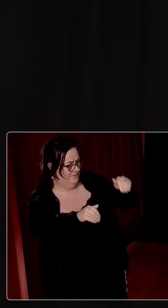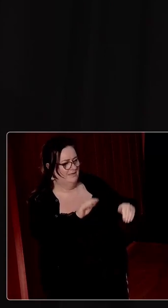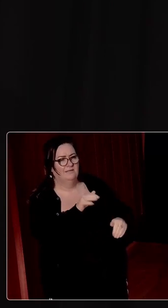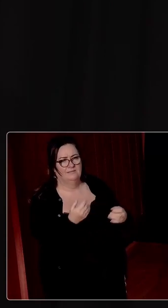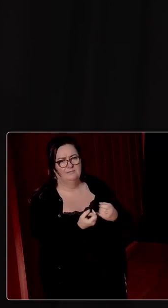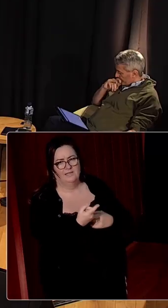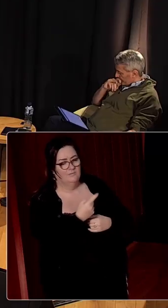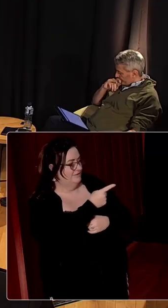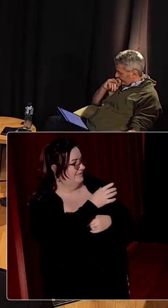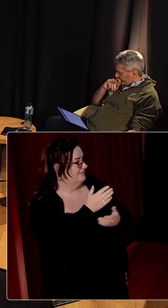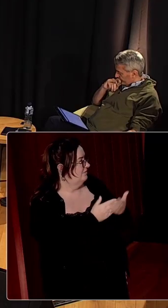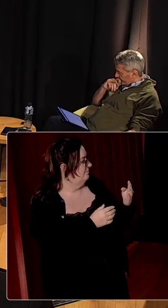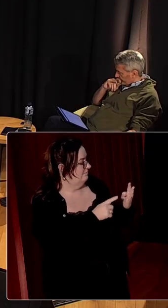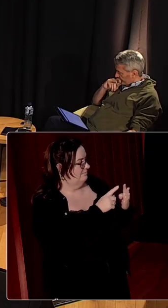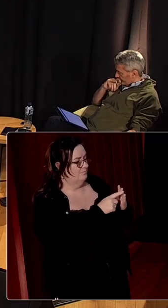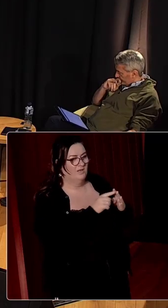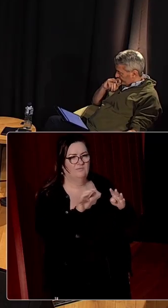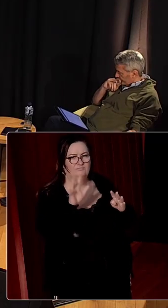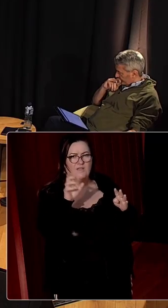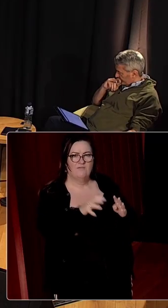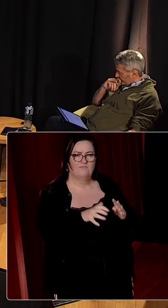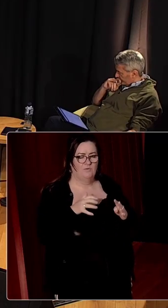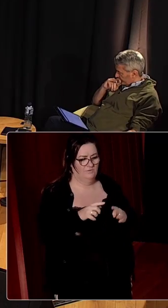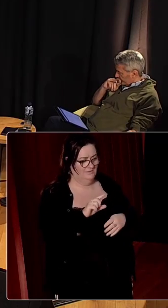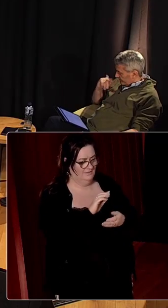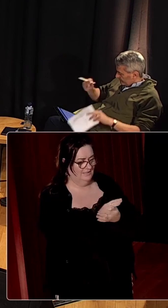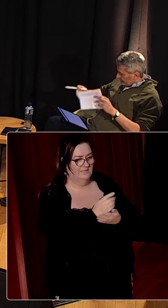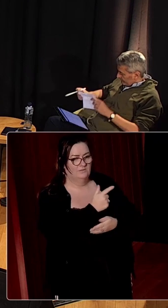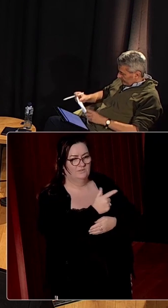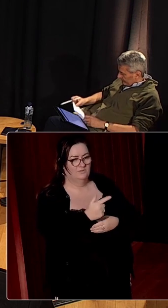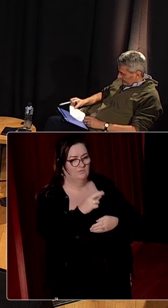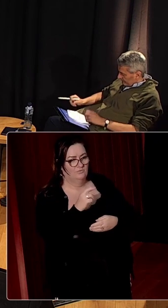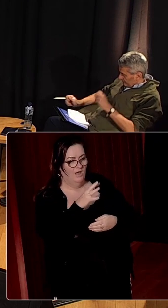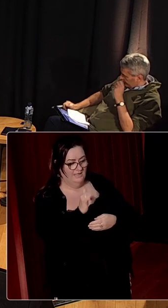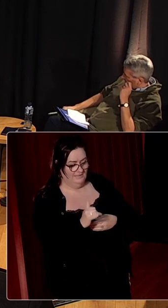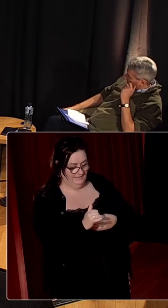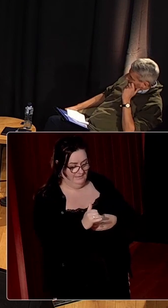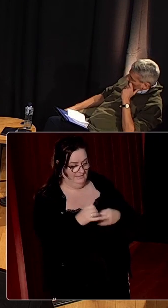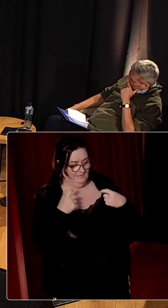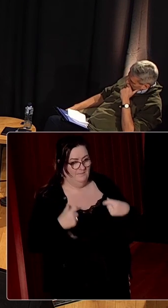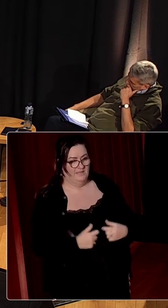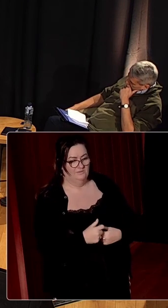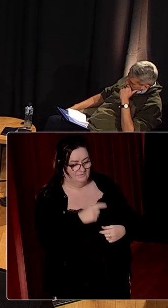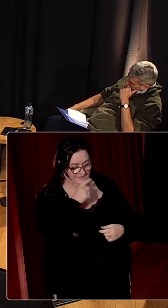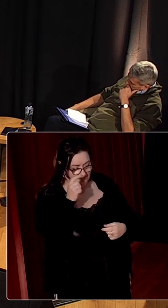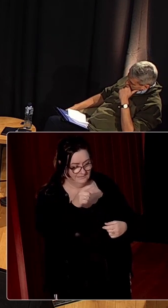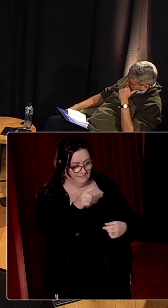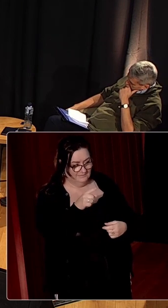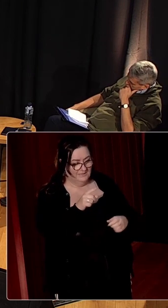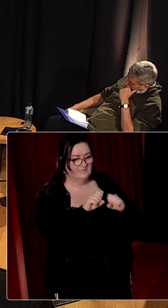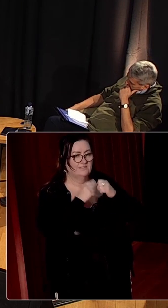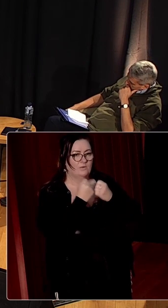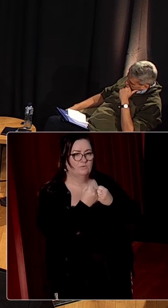that's partly what's frozen in 1922. And Riley yesterday, the Finnish ambassador referred to there being a social basis